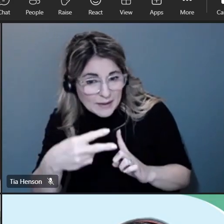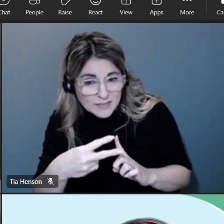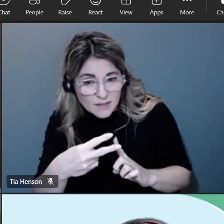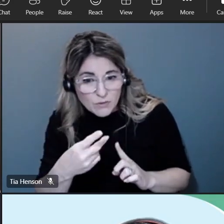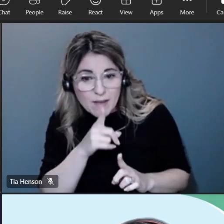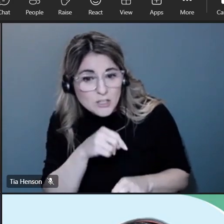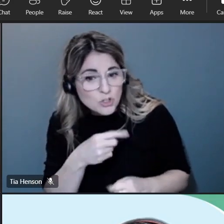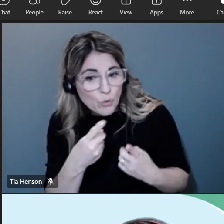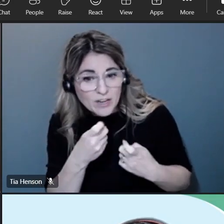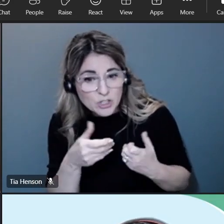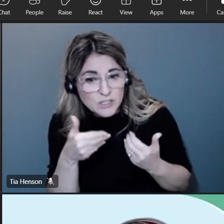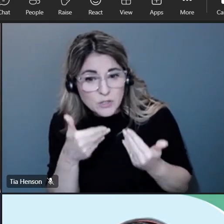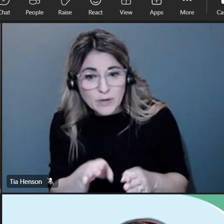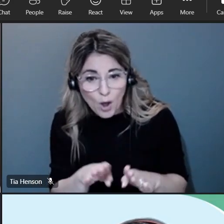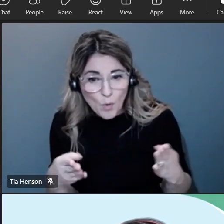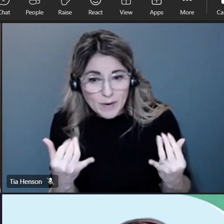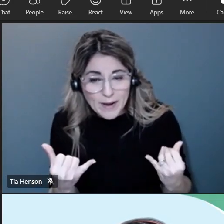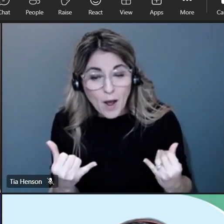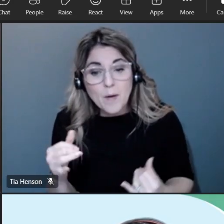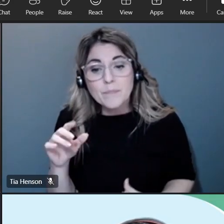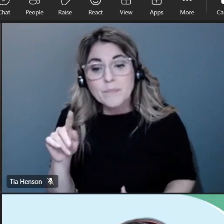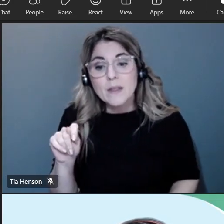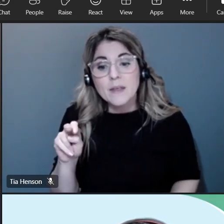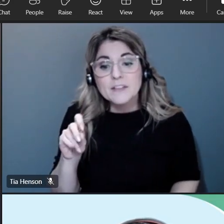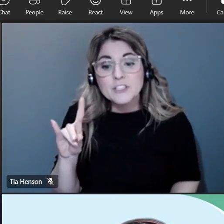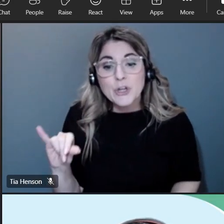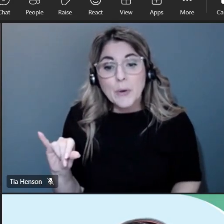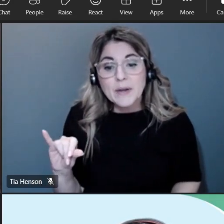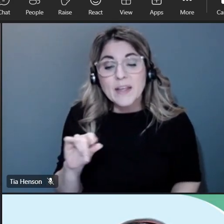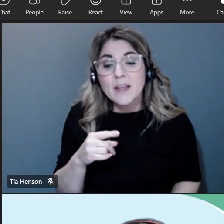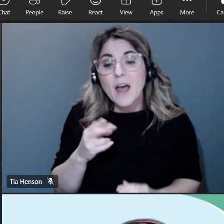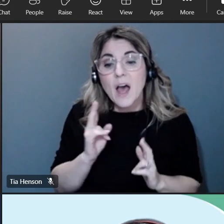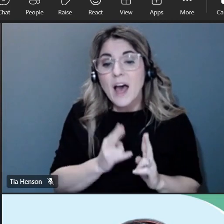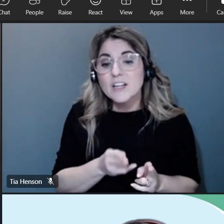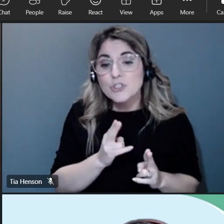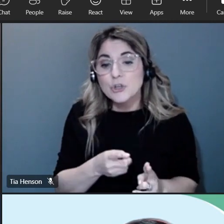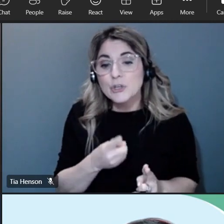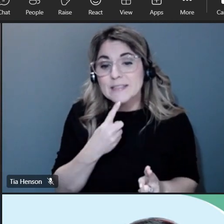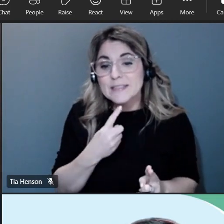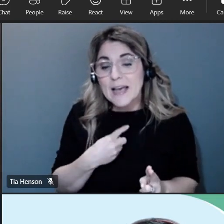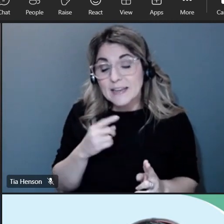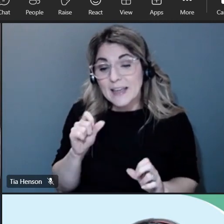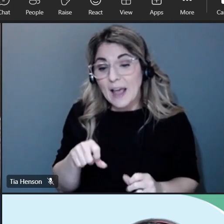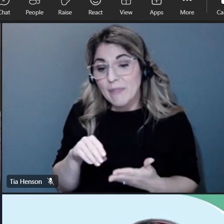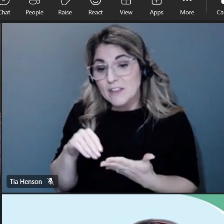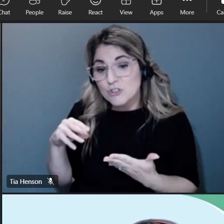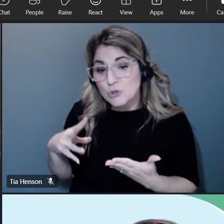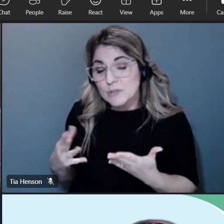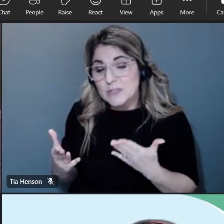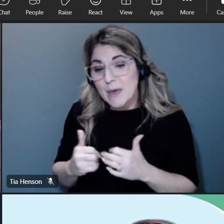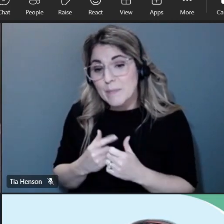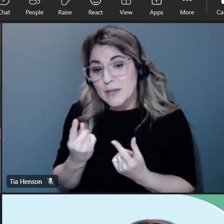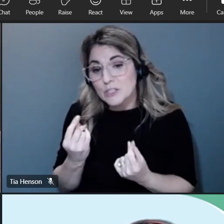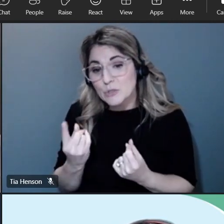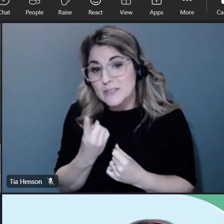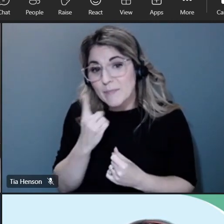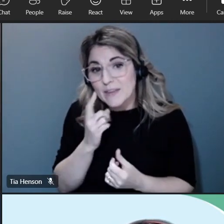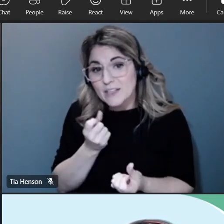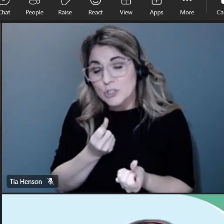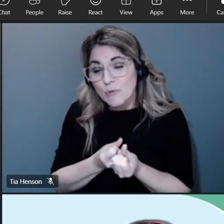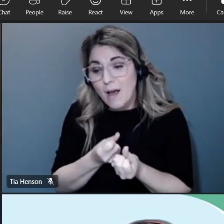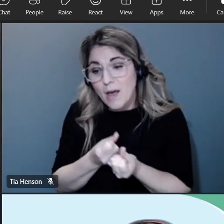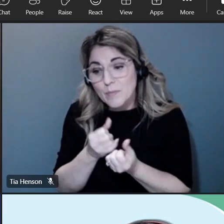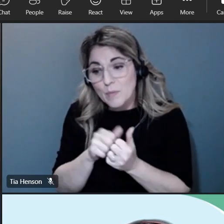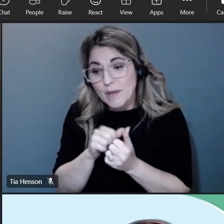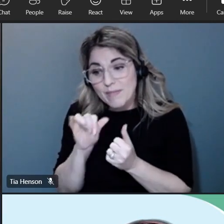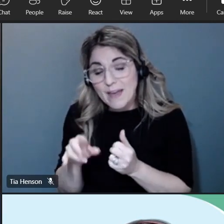there so dr glass i do see one here um from hunter where he was saying you know could the students maybe do something to help with